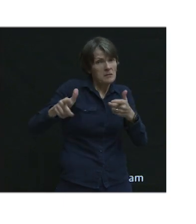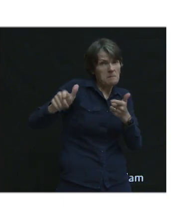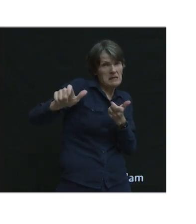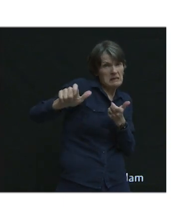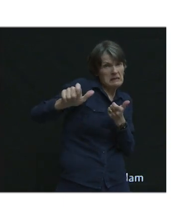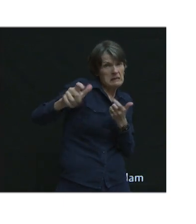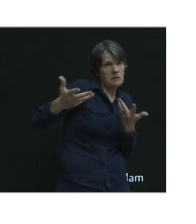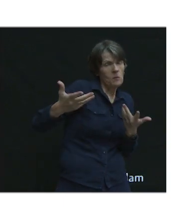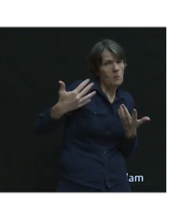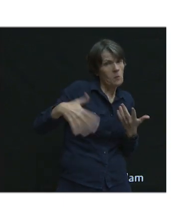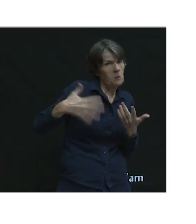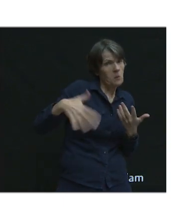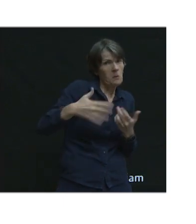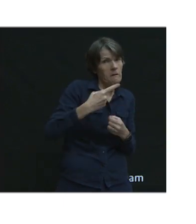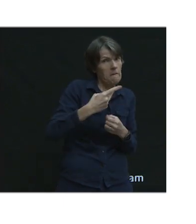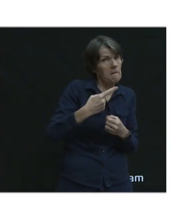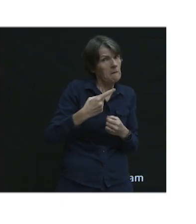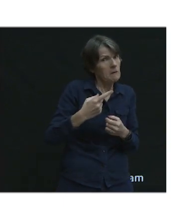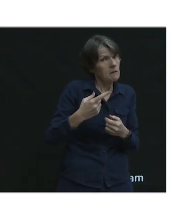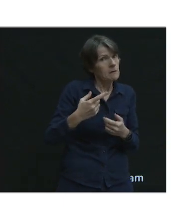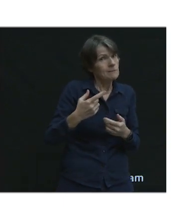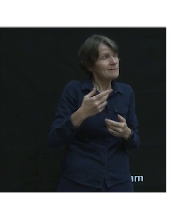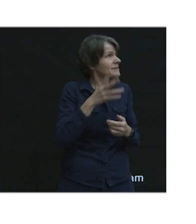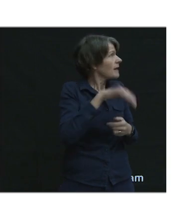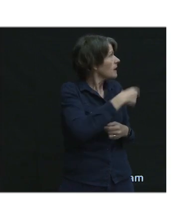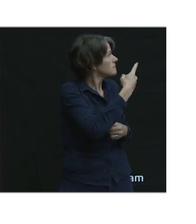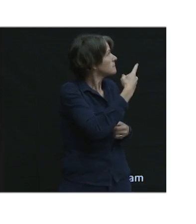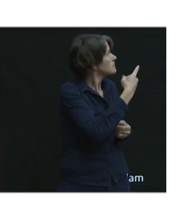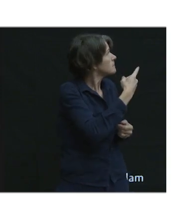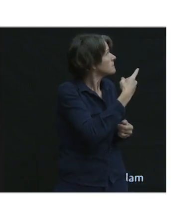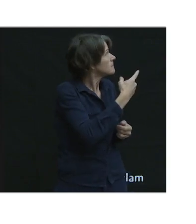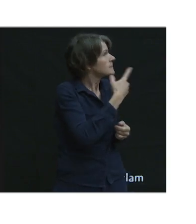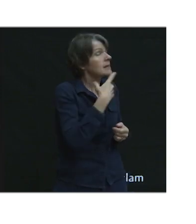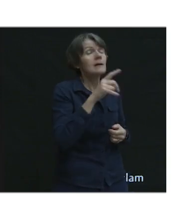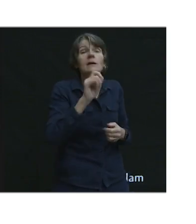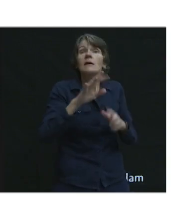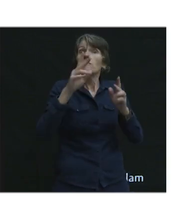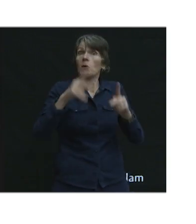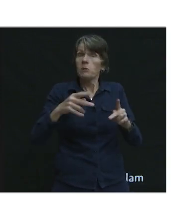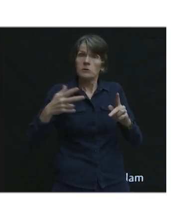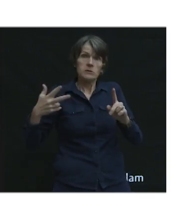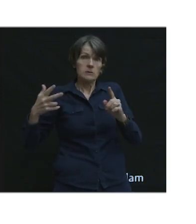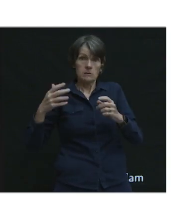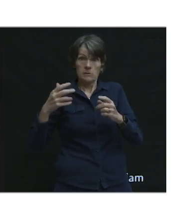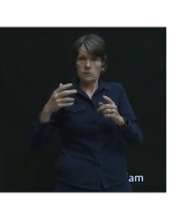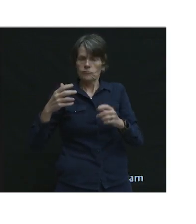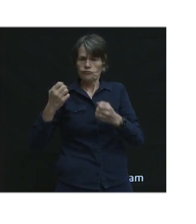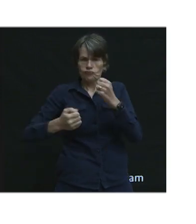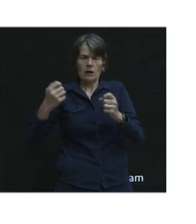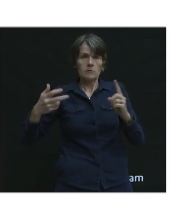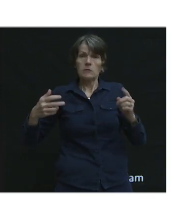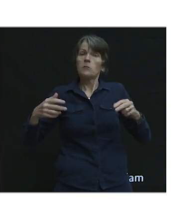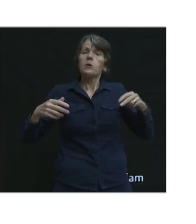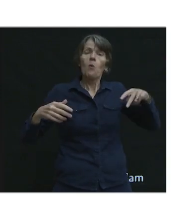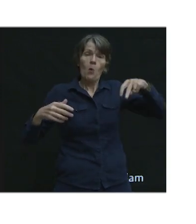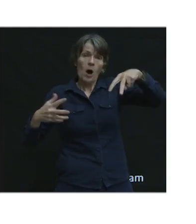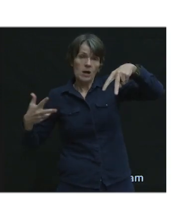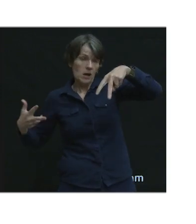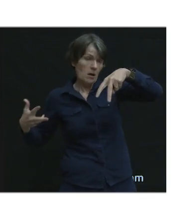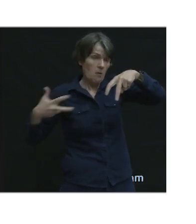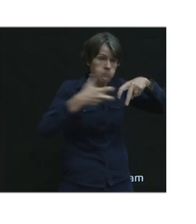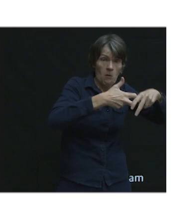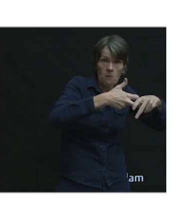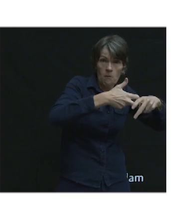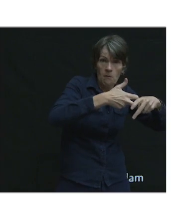cited everywhere in various forms. What it's telling you is that if a person is hit by someone driving, so if a person is walking and they're hit by someone